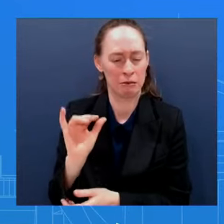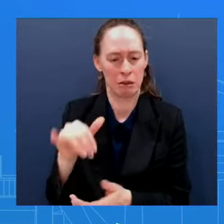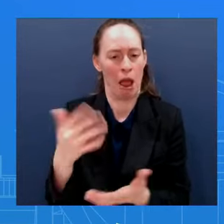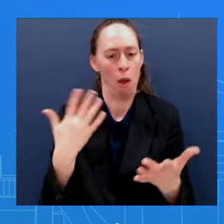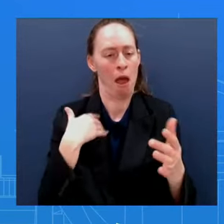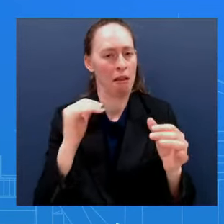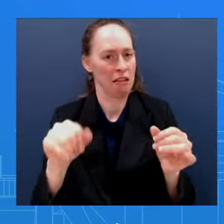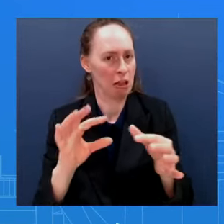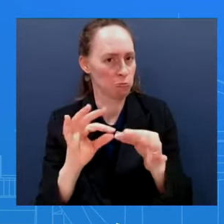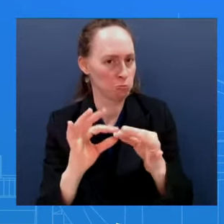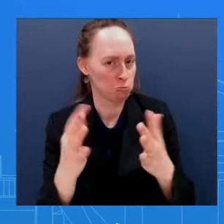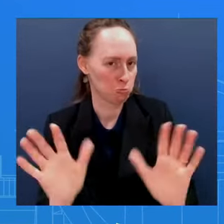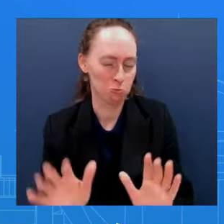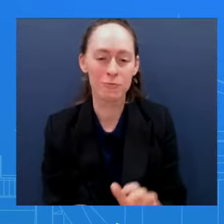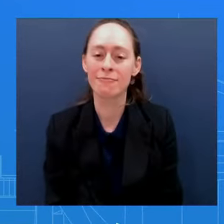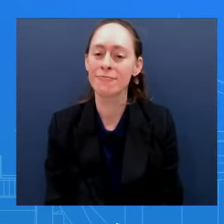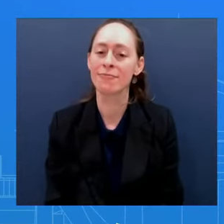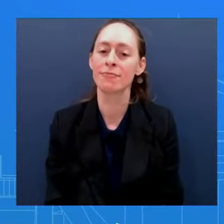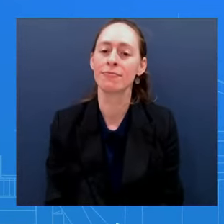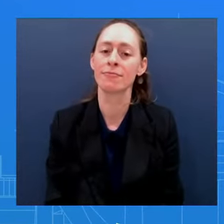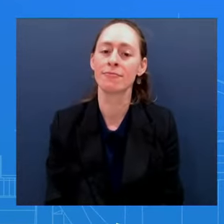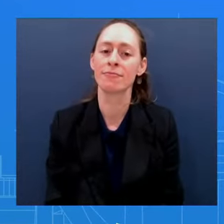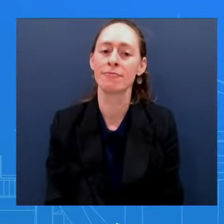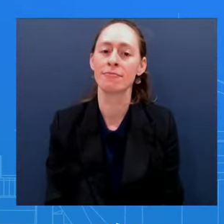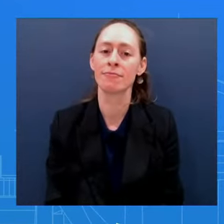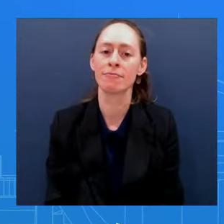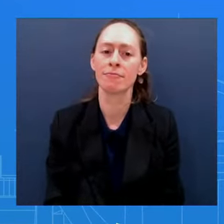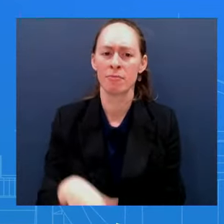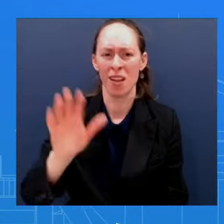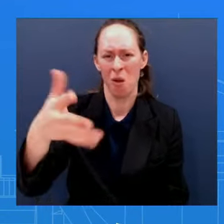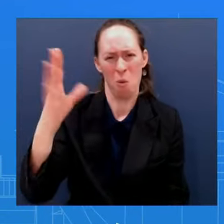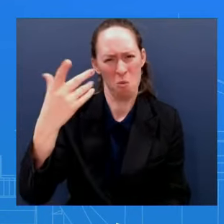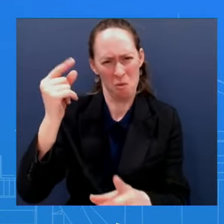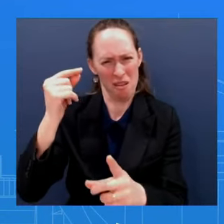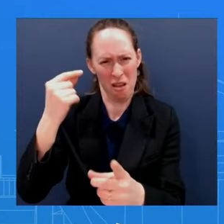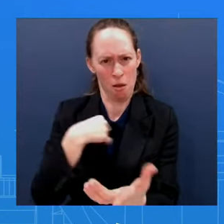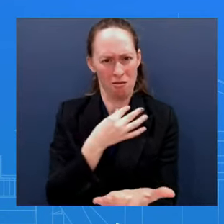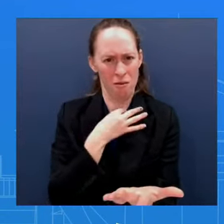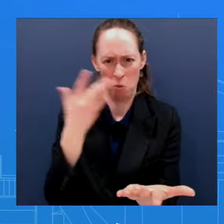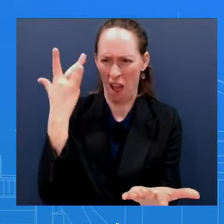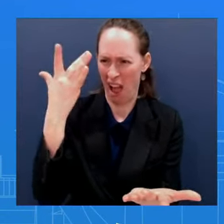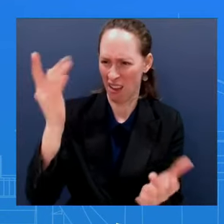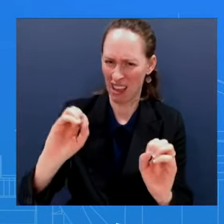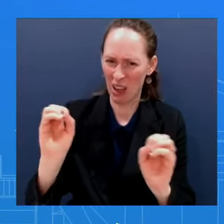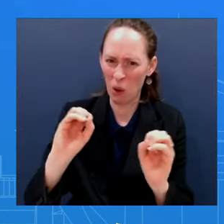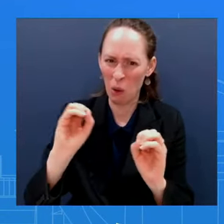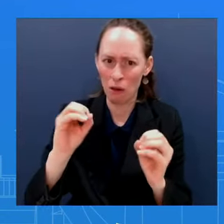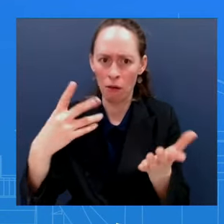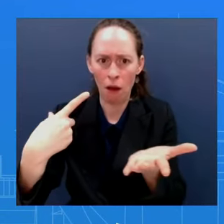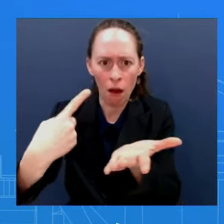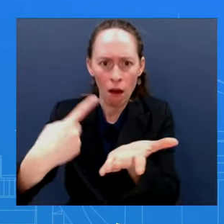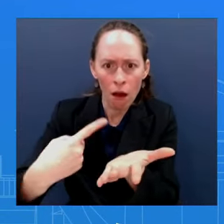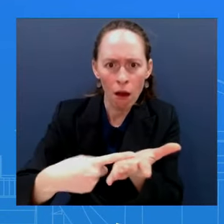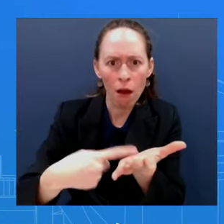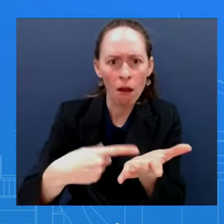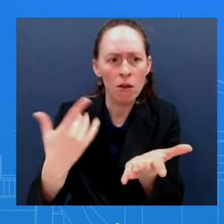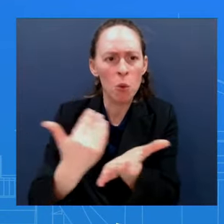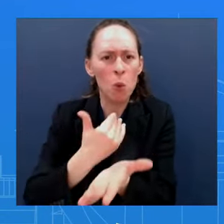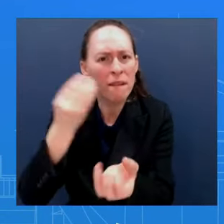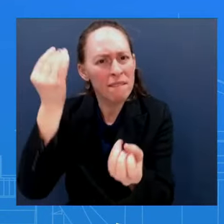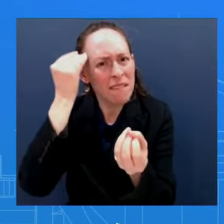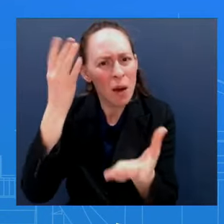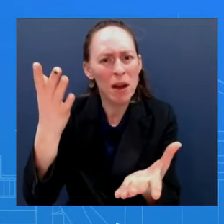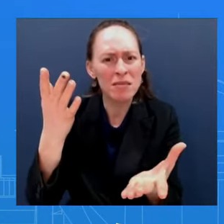broadly? mean, with the National Security Council I didn't say there wasn't I just said I'm not able to speak to issues